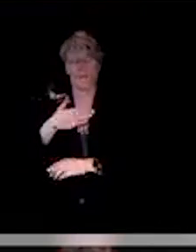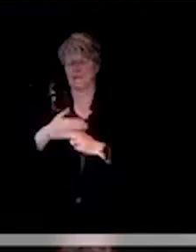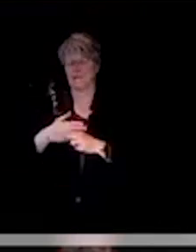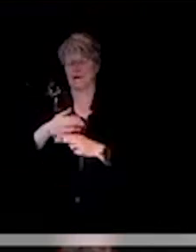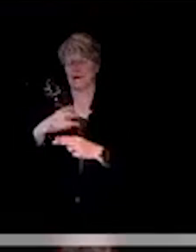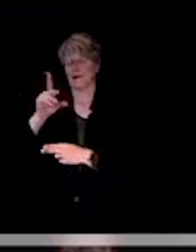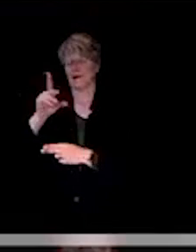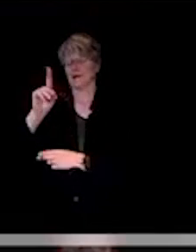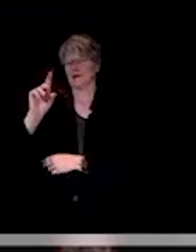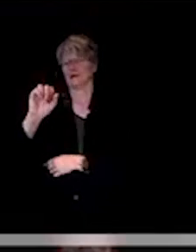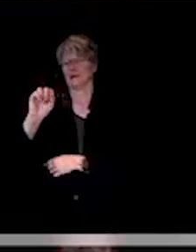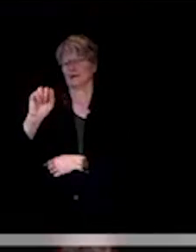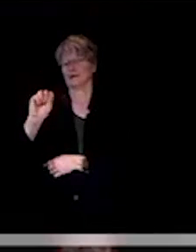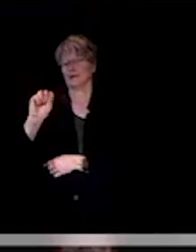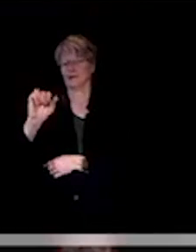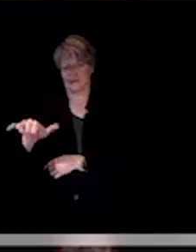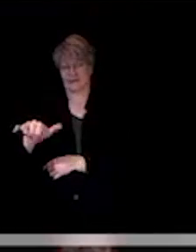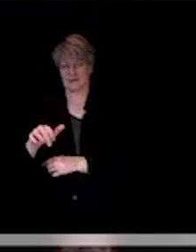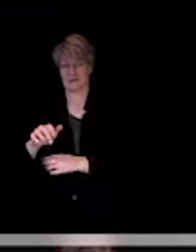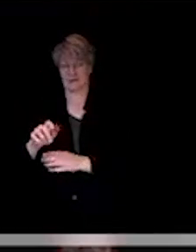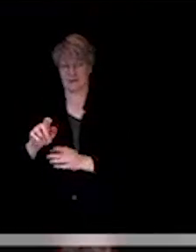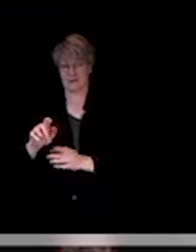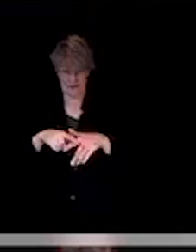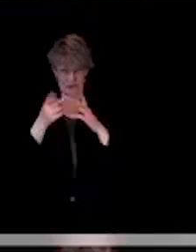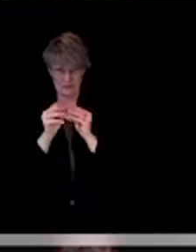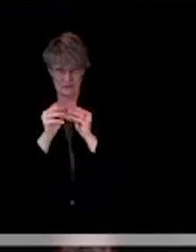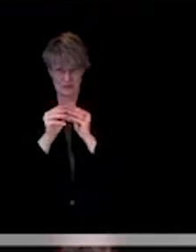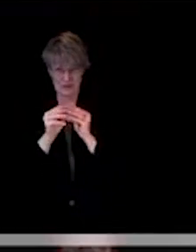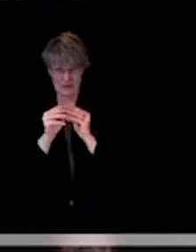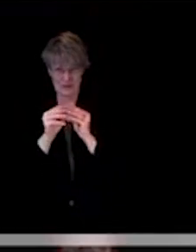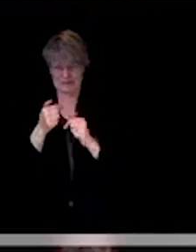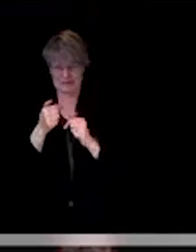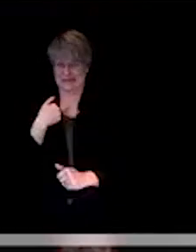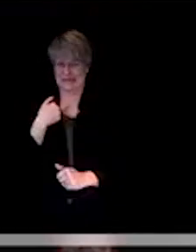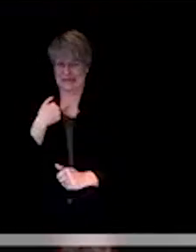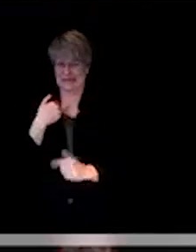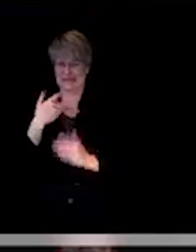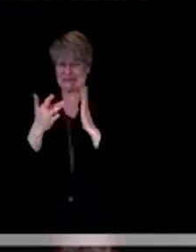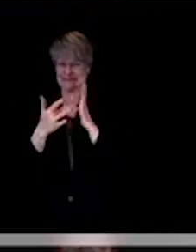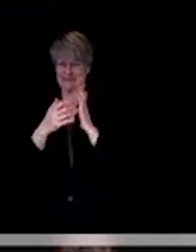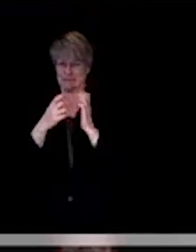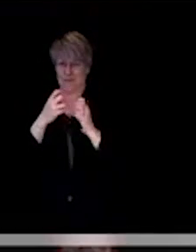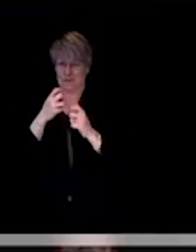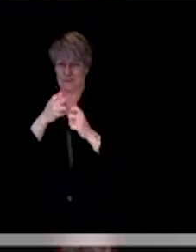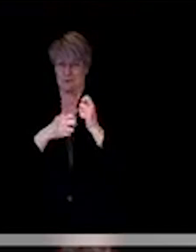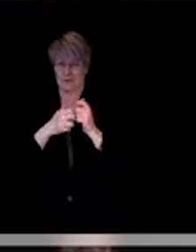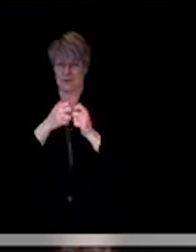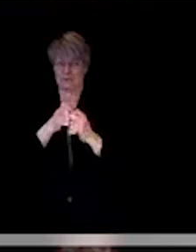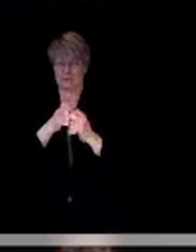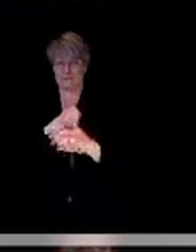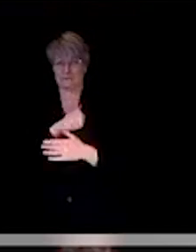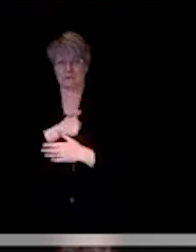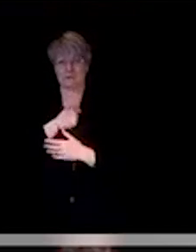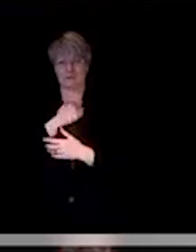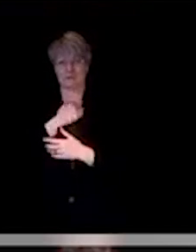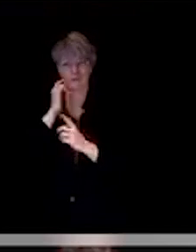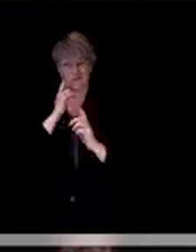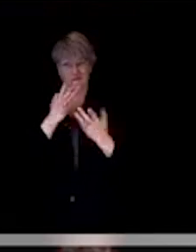technical difficulties at the beginning of the meeting, so I apologize if you guys already stated the answer to my question.